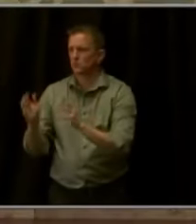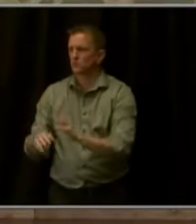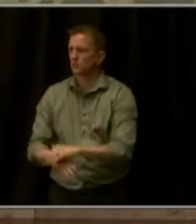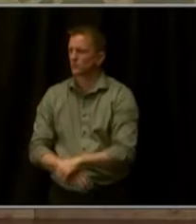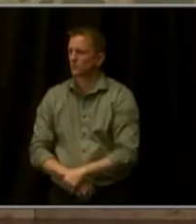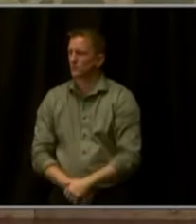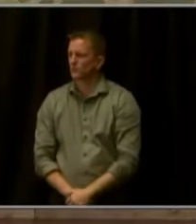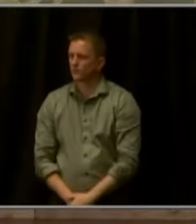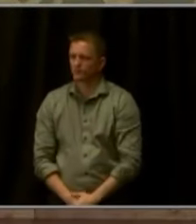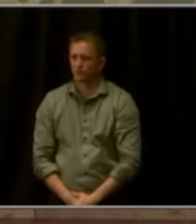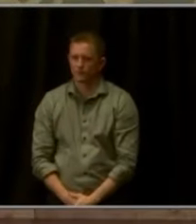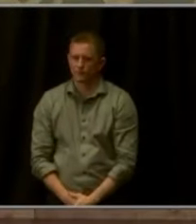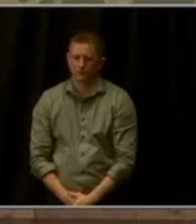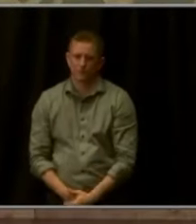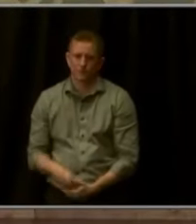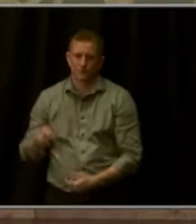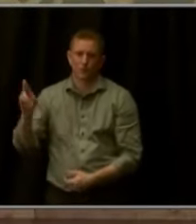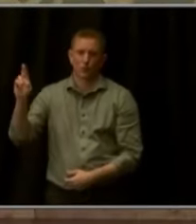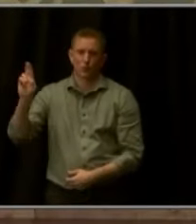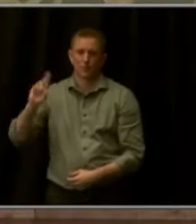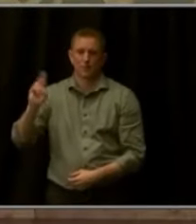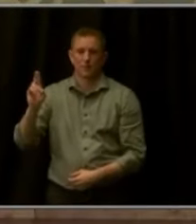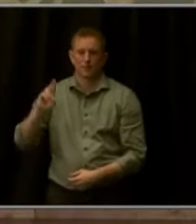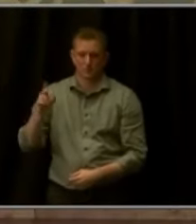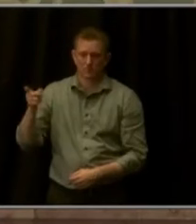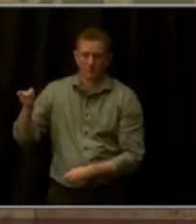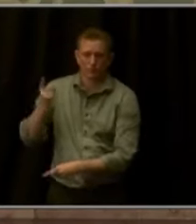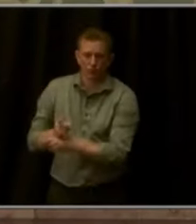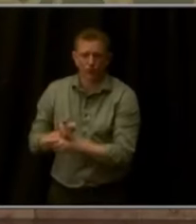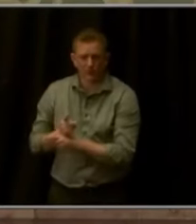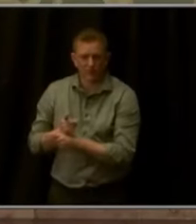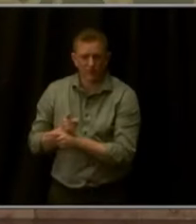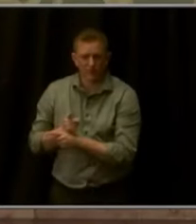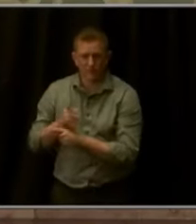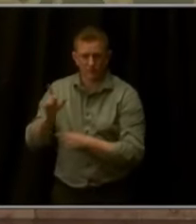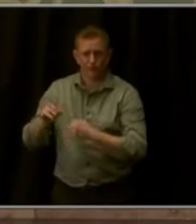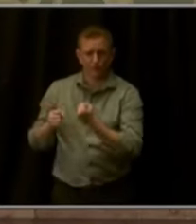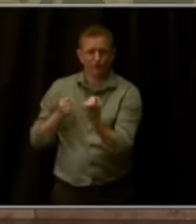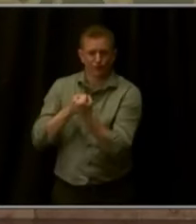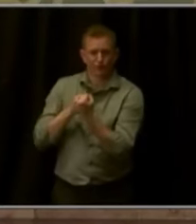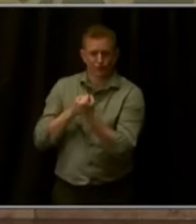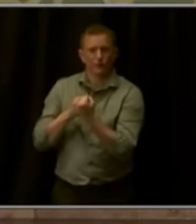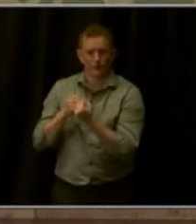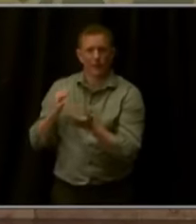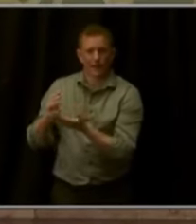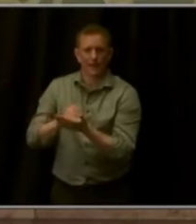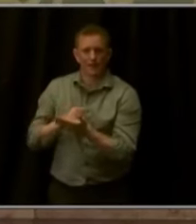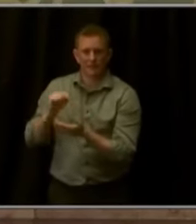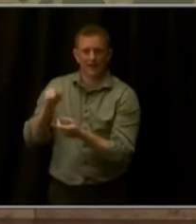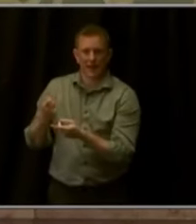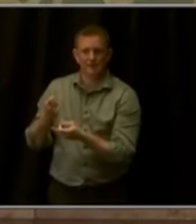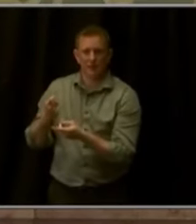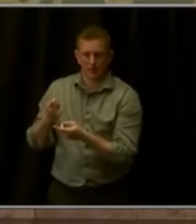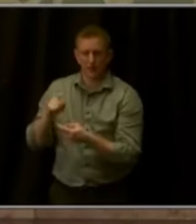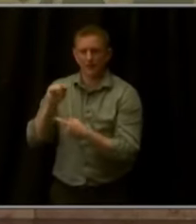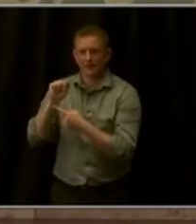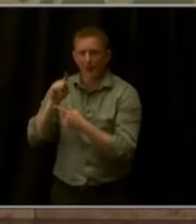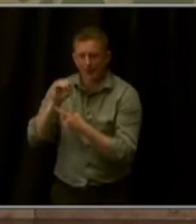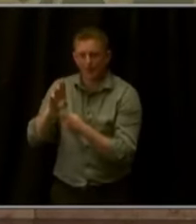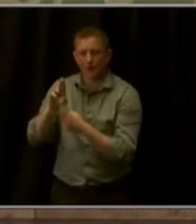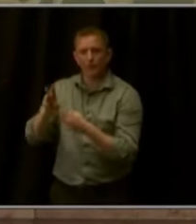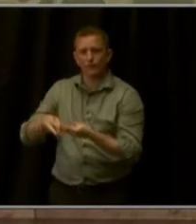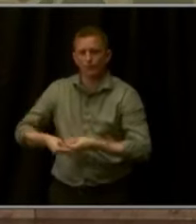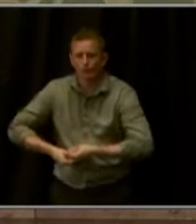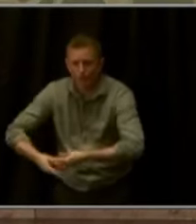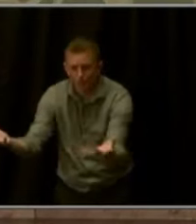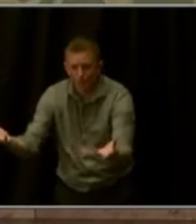Republicans who've been rightly supportive of providing an income tax cut through Tabor rebates and beyond, and I thank you, have at